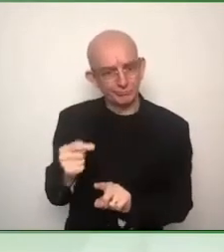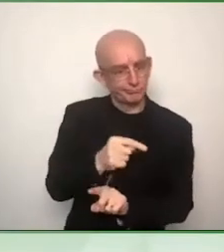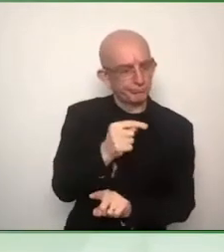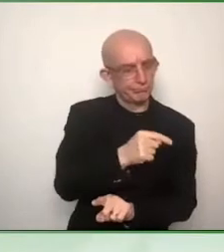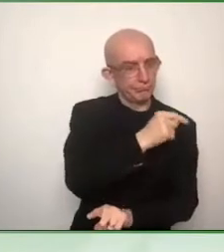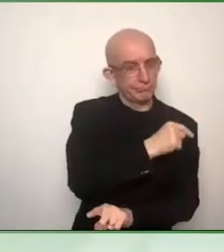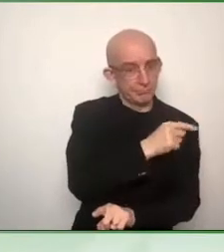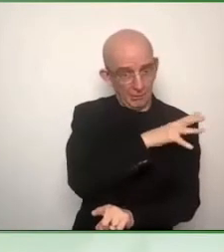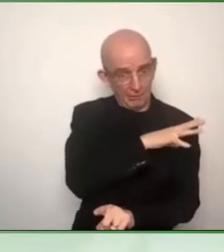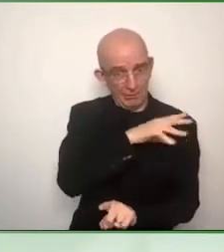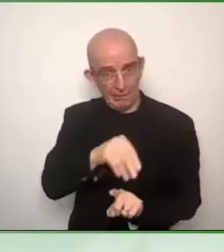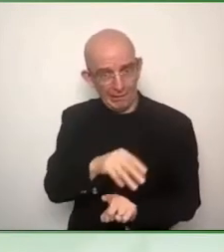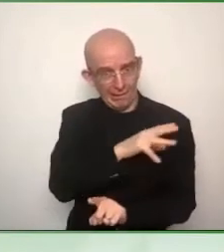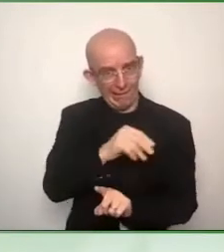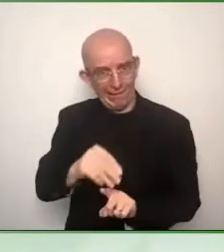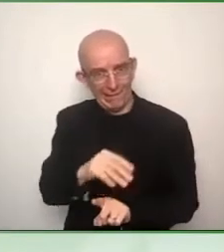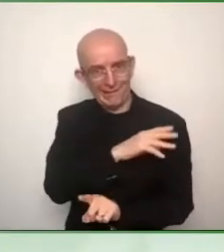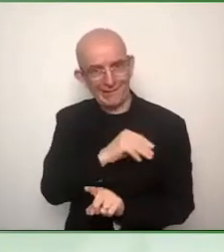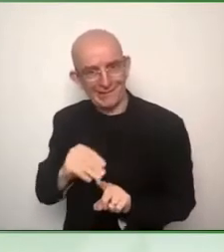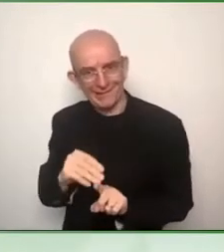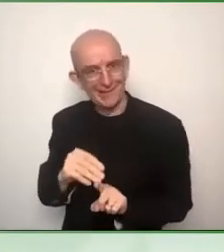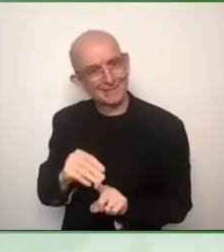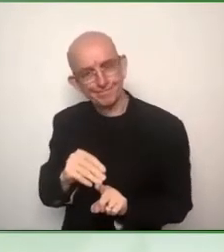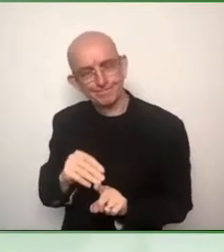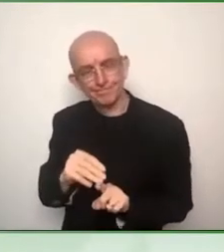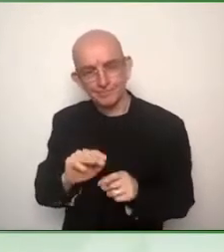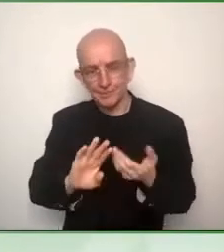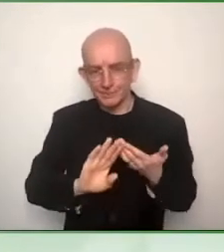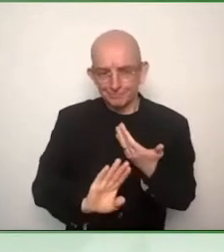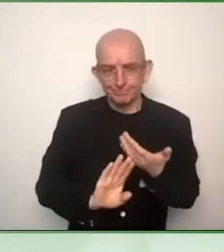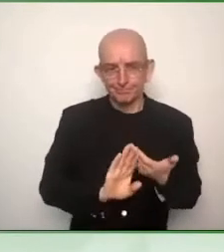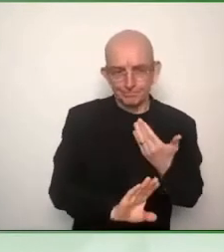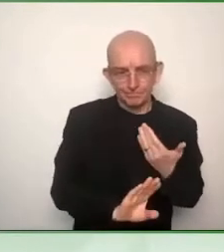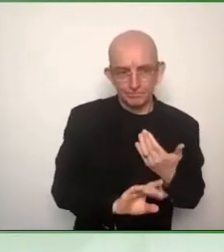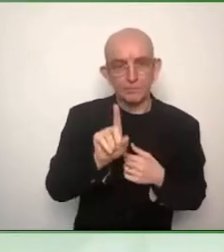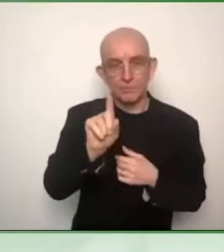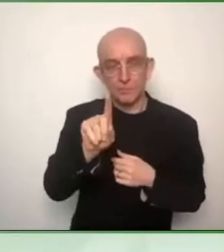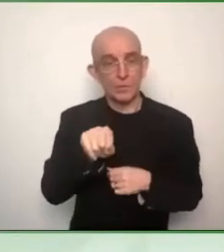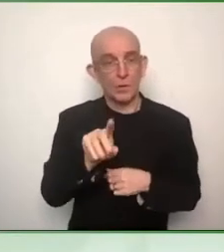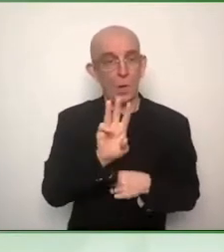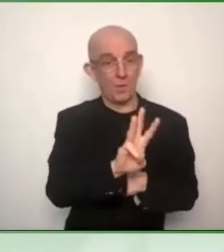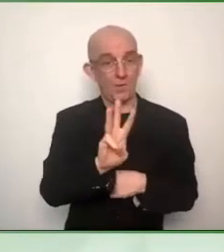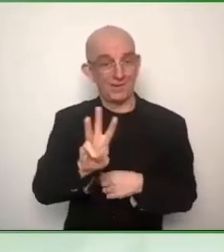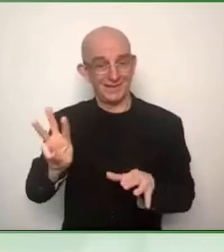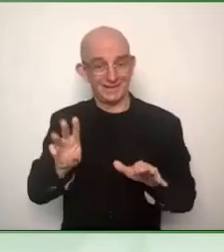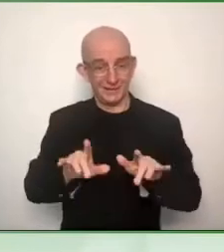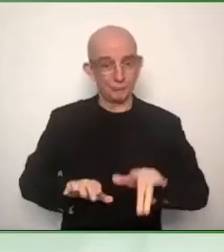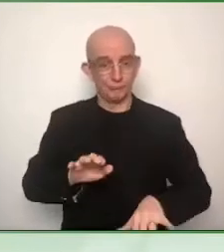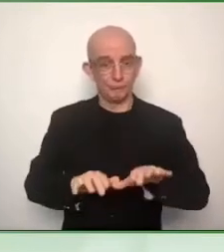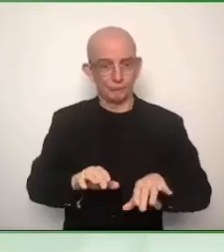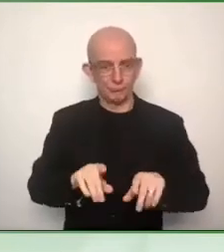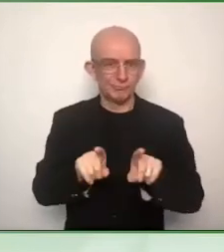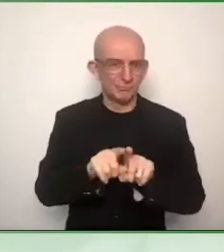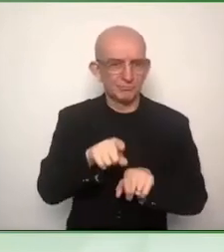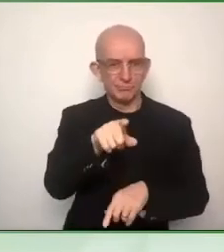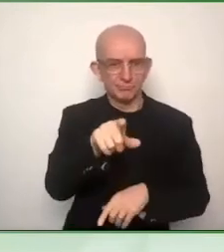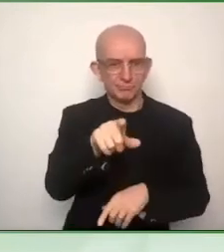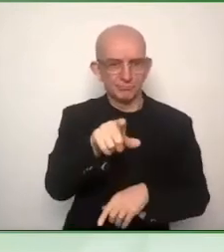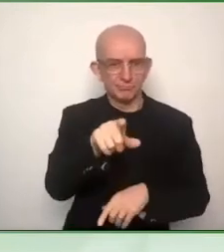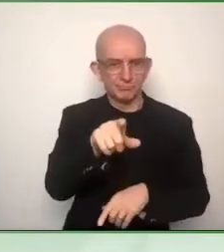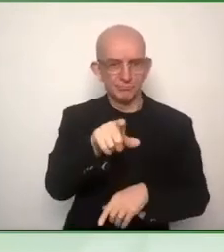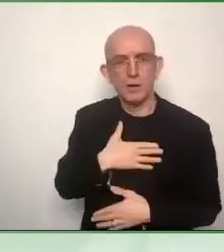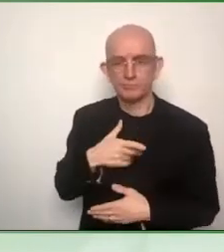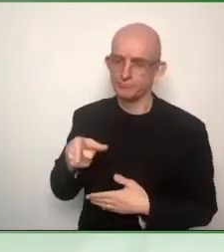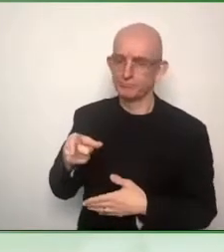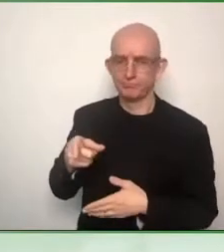you will have to specify separately or, I mean, in the same document, but with other requirements, how that vehicles will have to be accessible. I